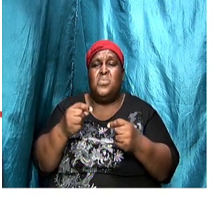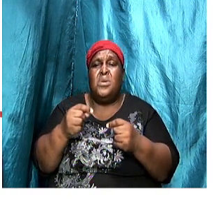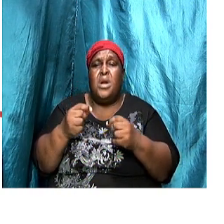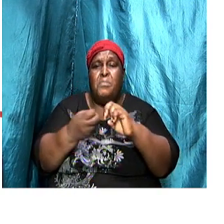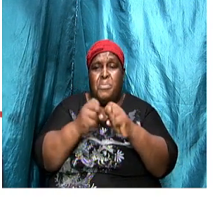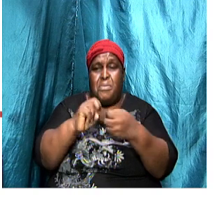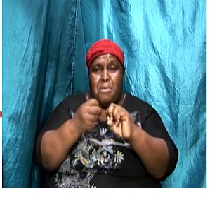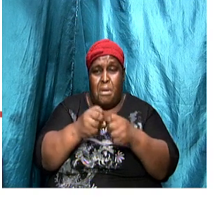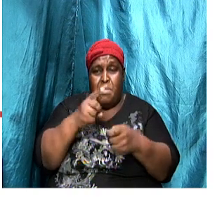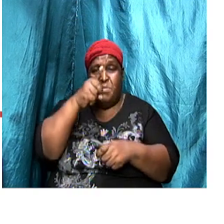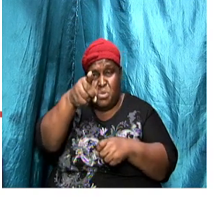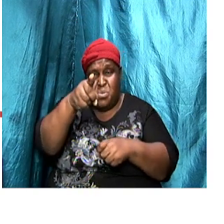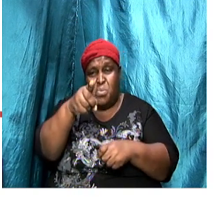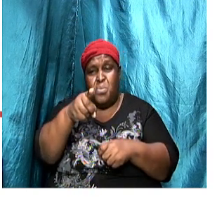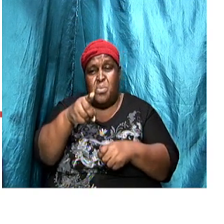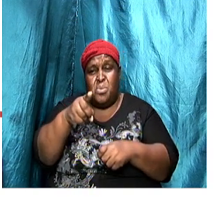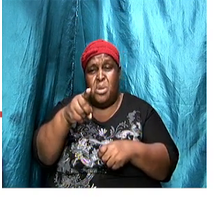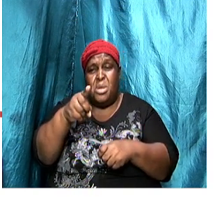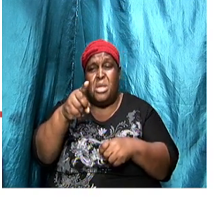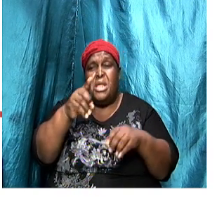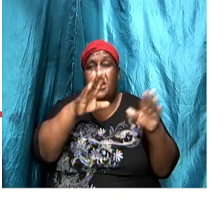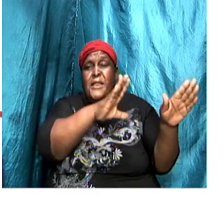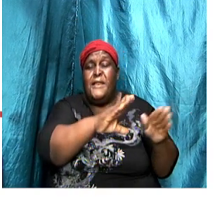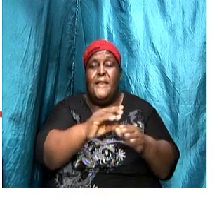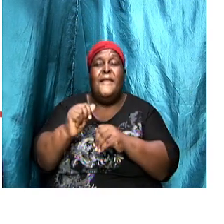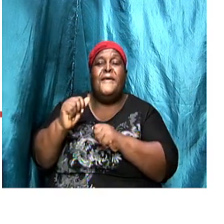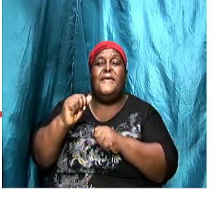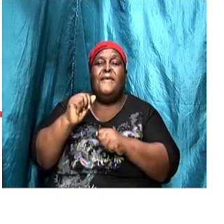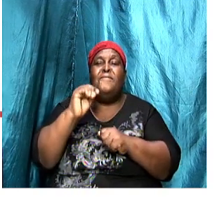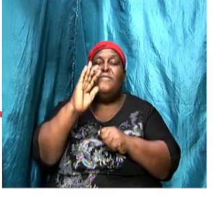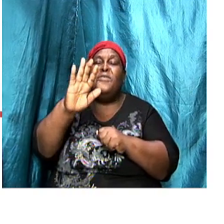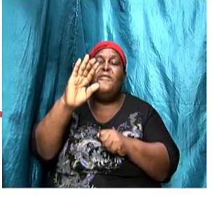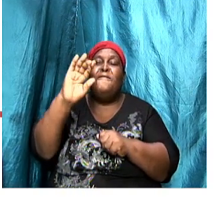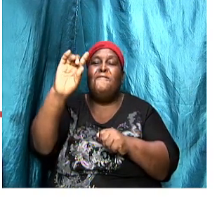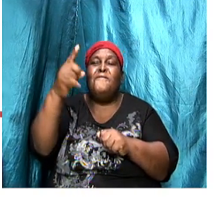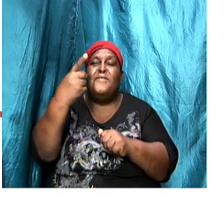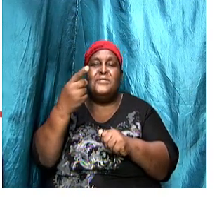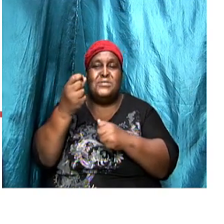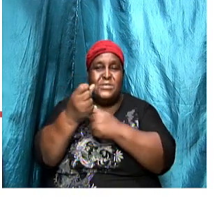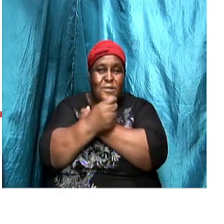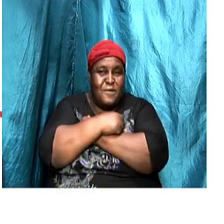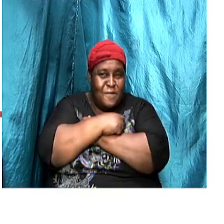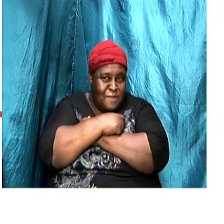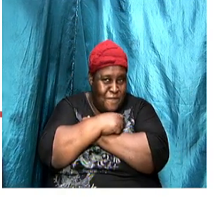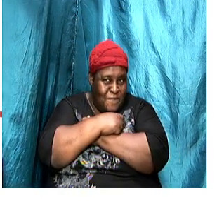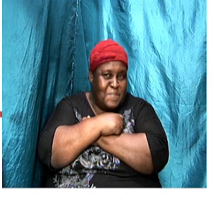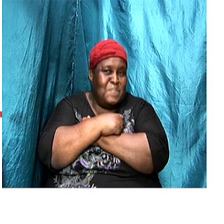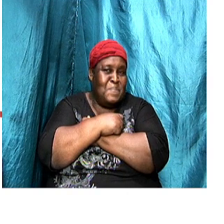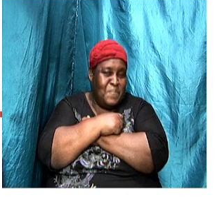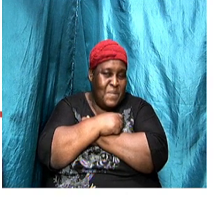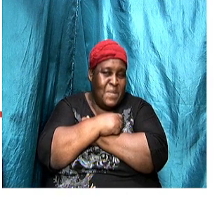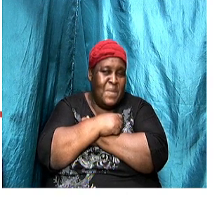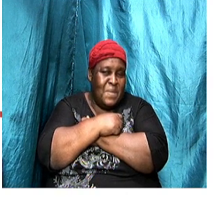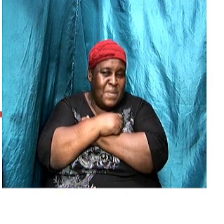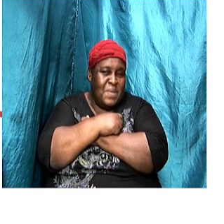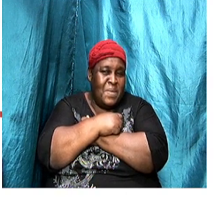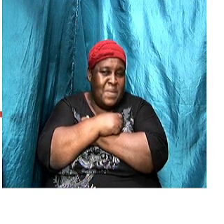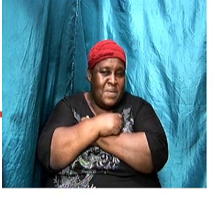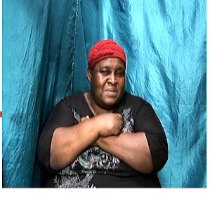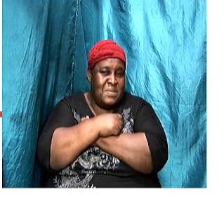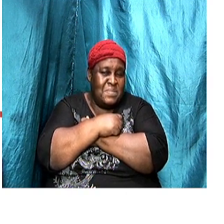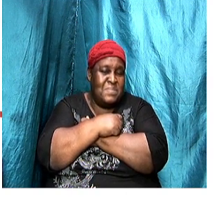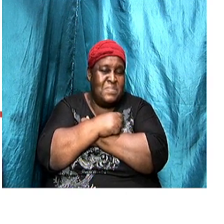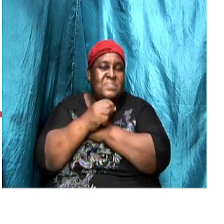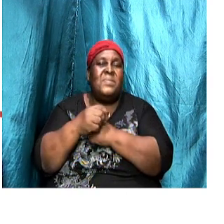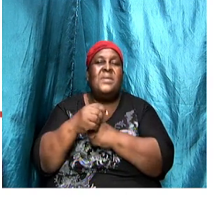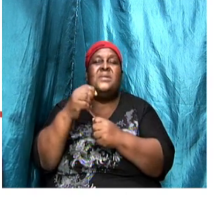love and so despite all the good something is absolutely wrong